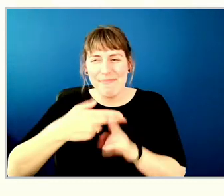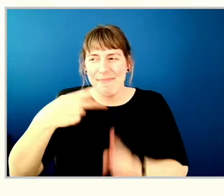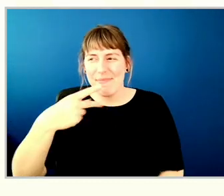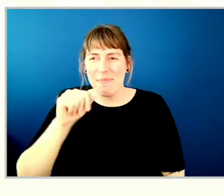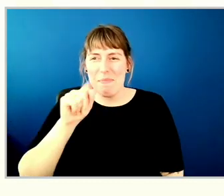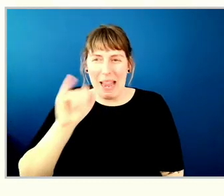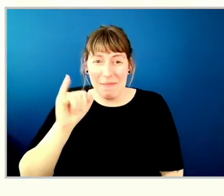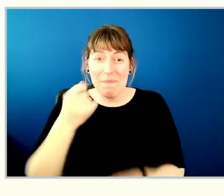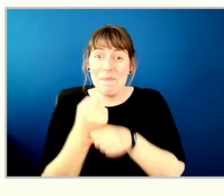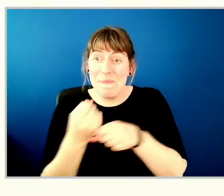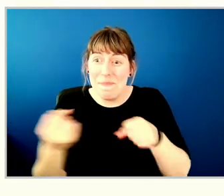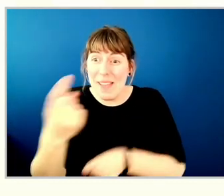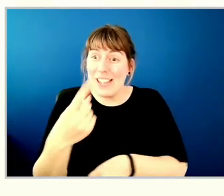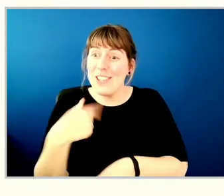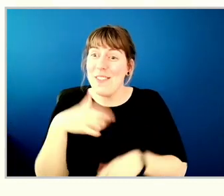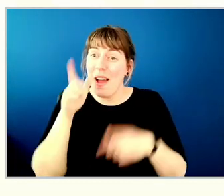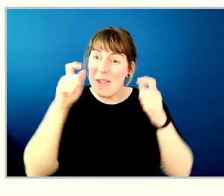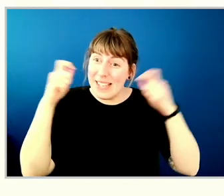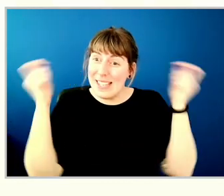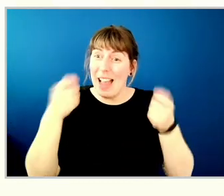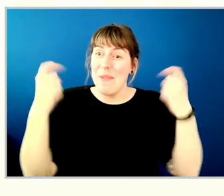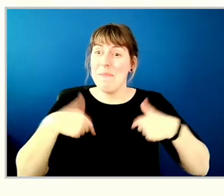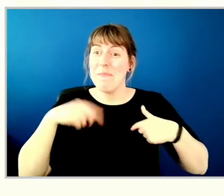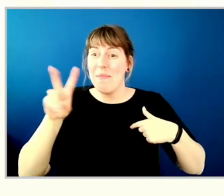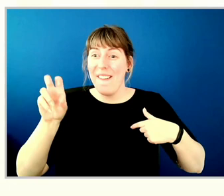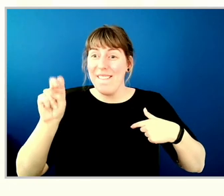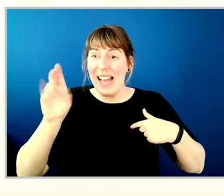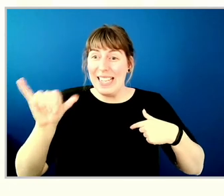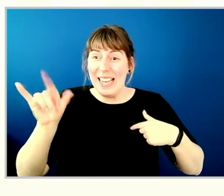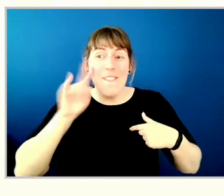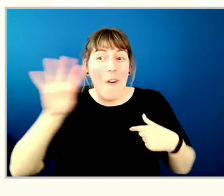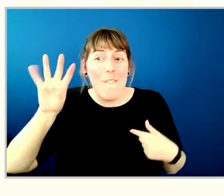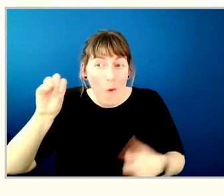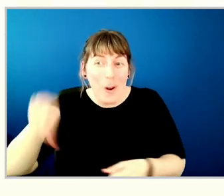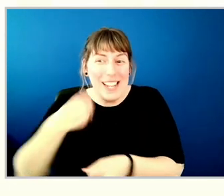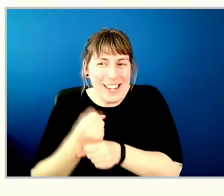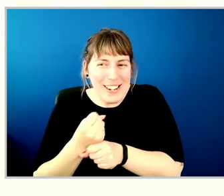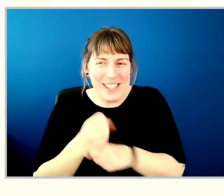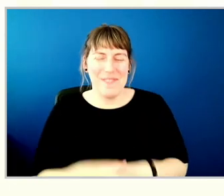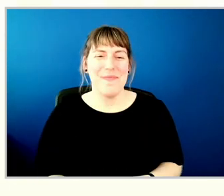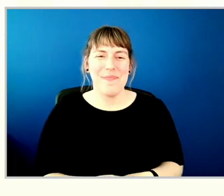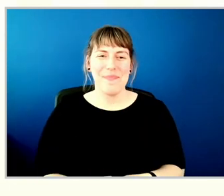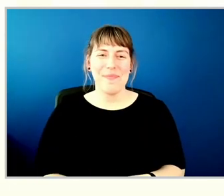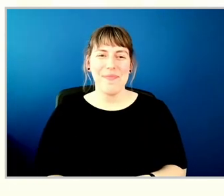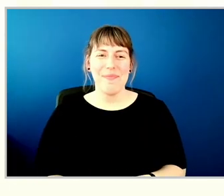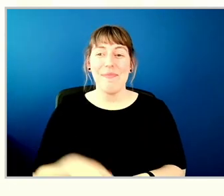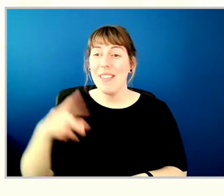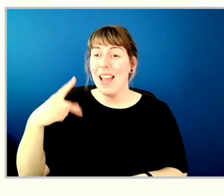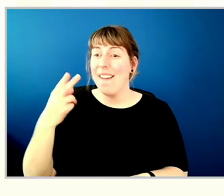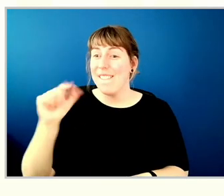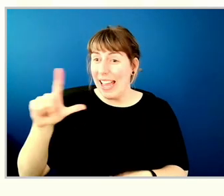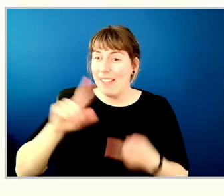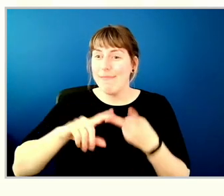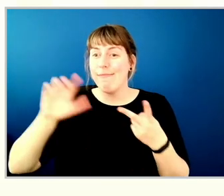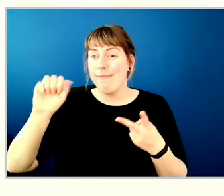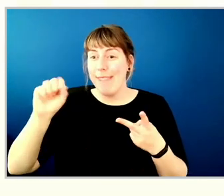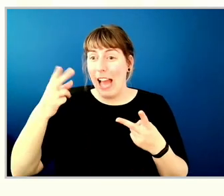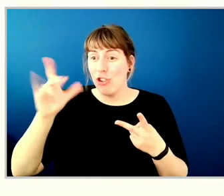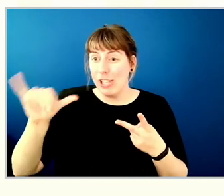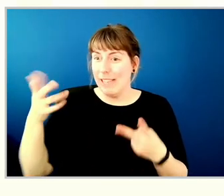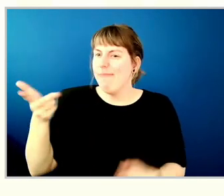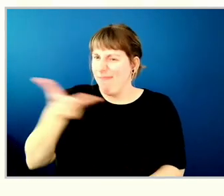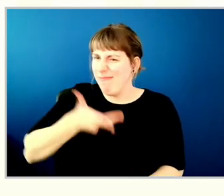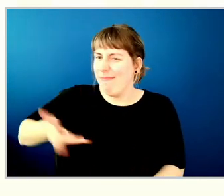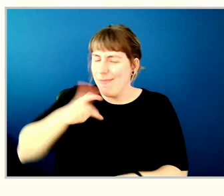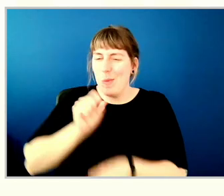get to celebrate being a Vancity member for 40 years. Phil and Ashley and I worked well